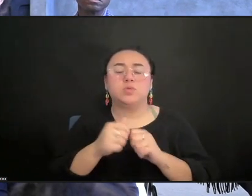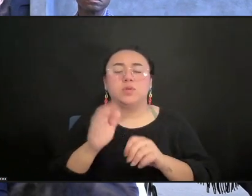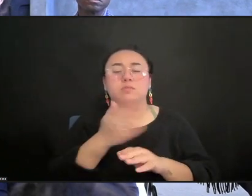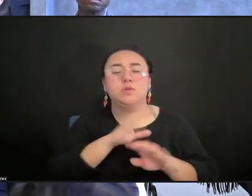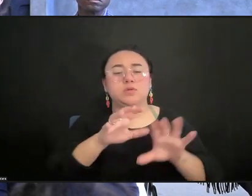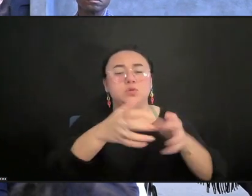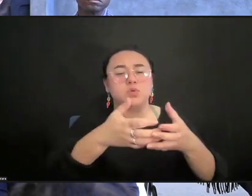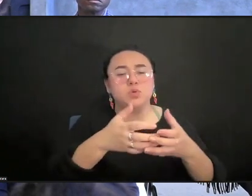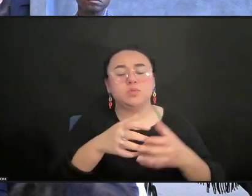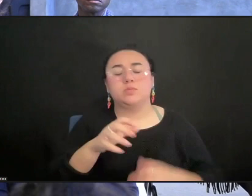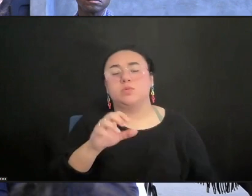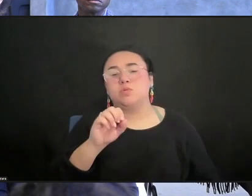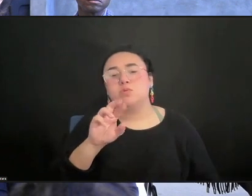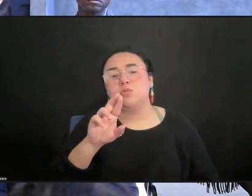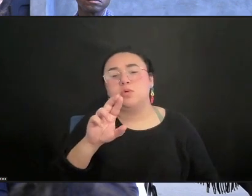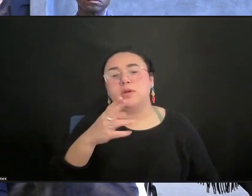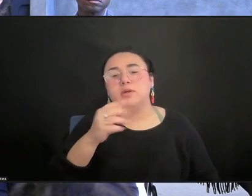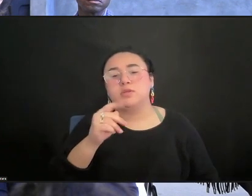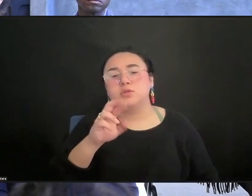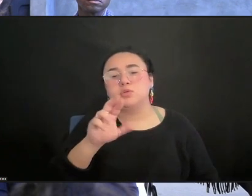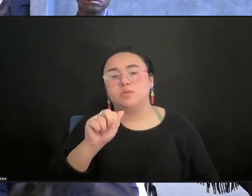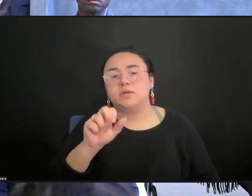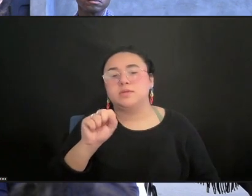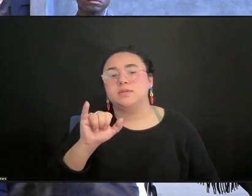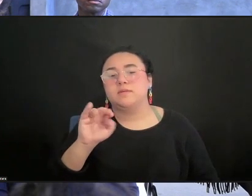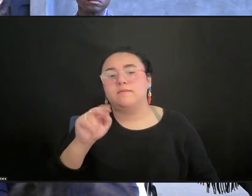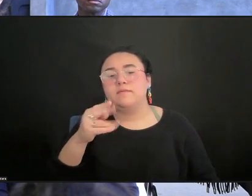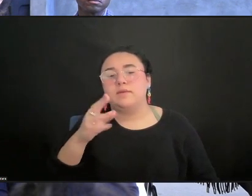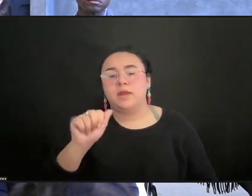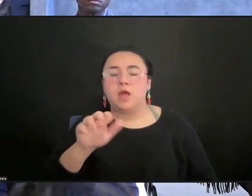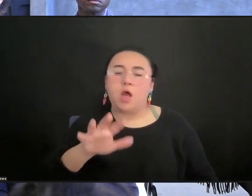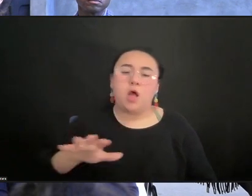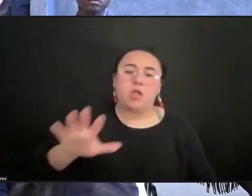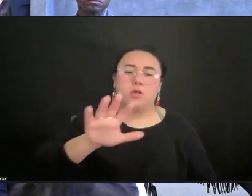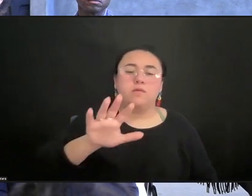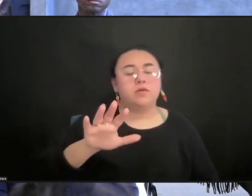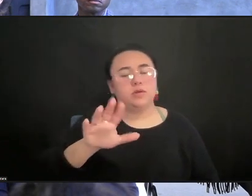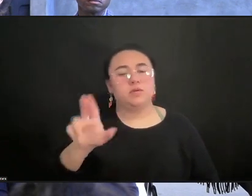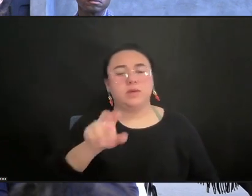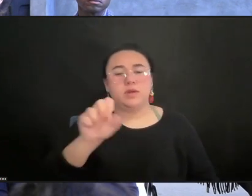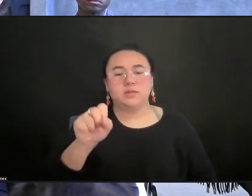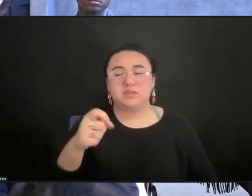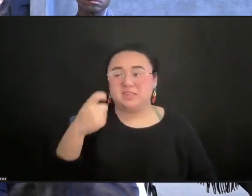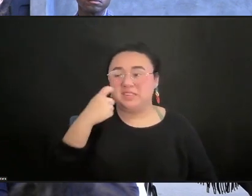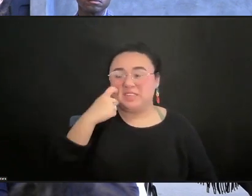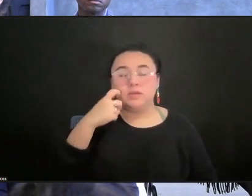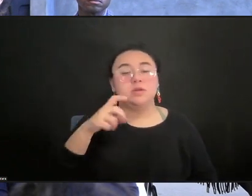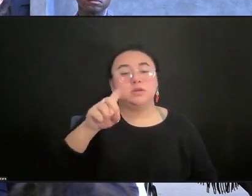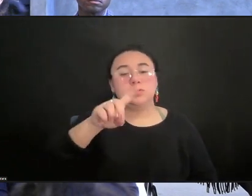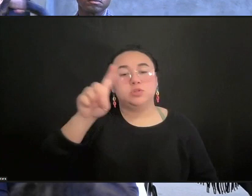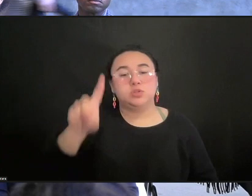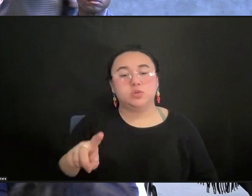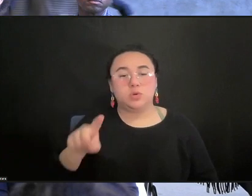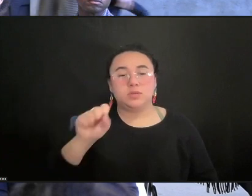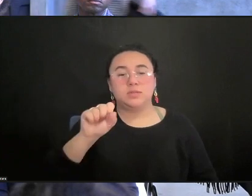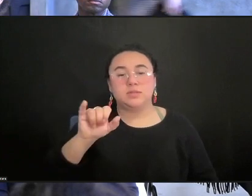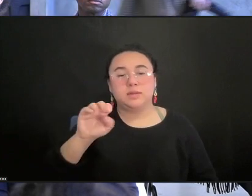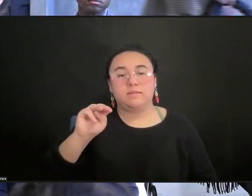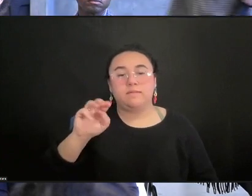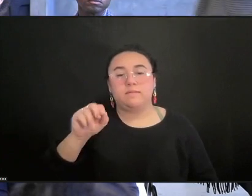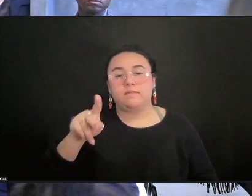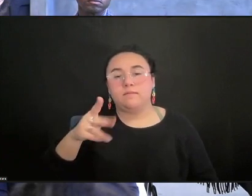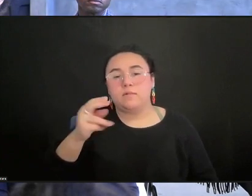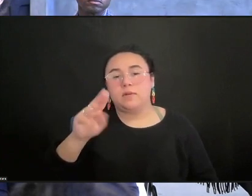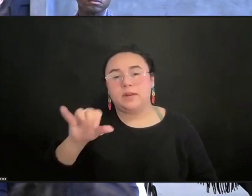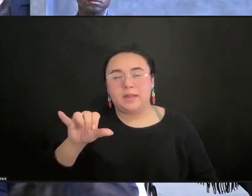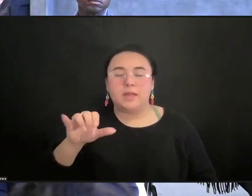the country, most recently as President and Executive Director of the Detroit Symphony Orchestra. Emile continues to serve as a member of